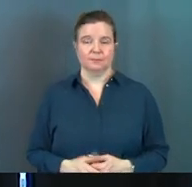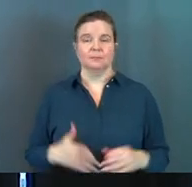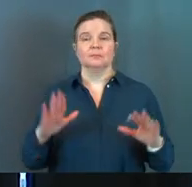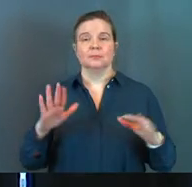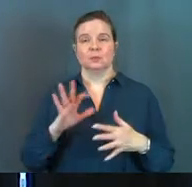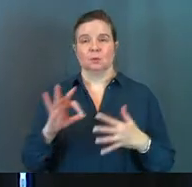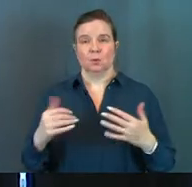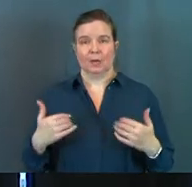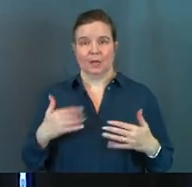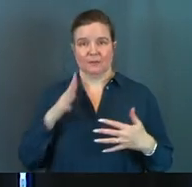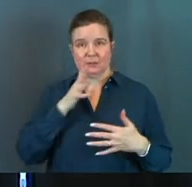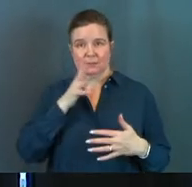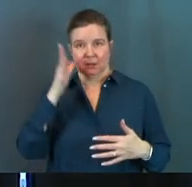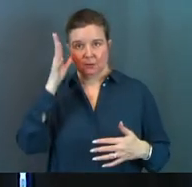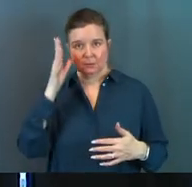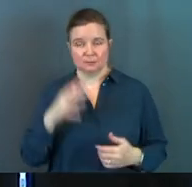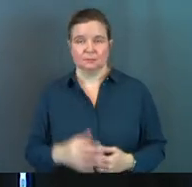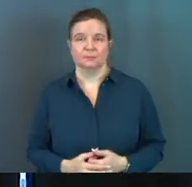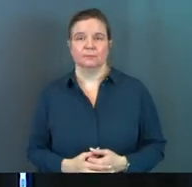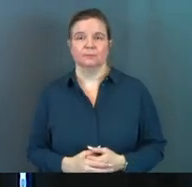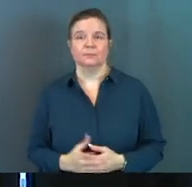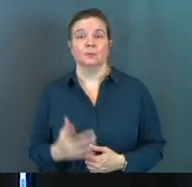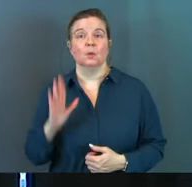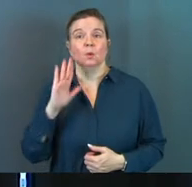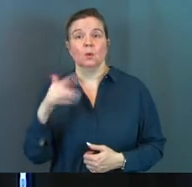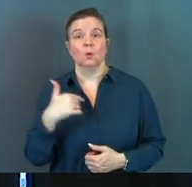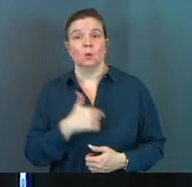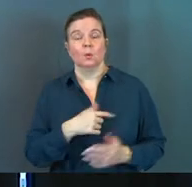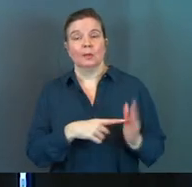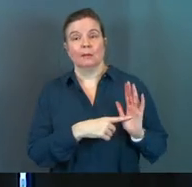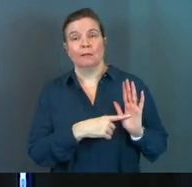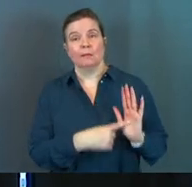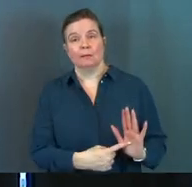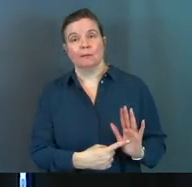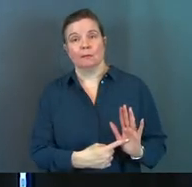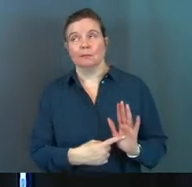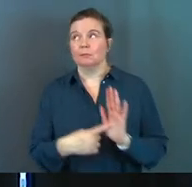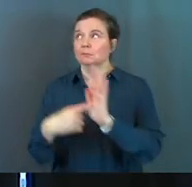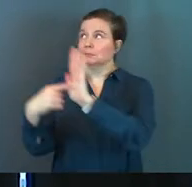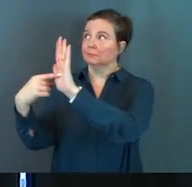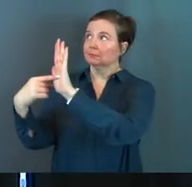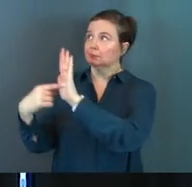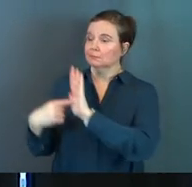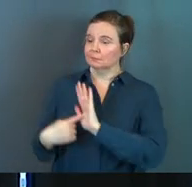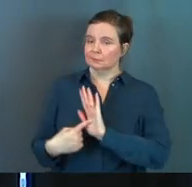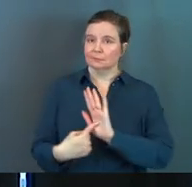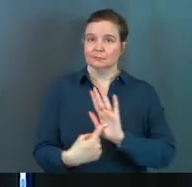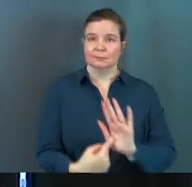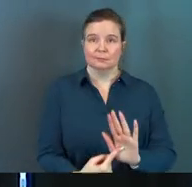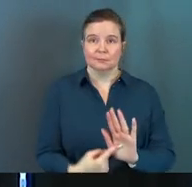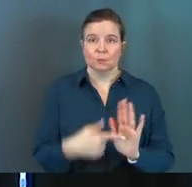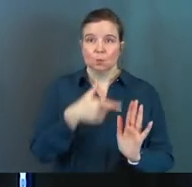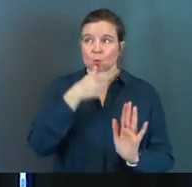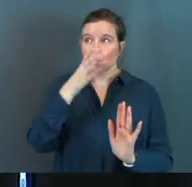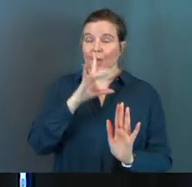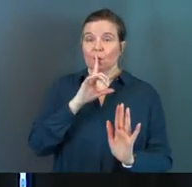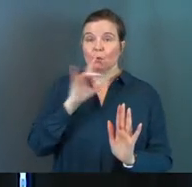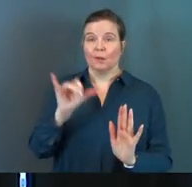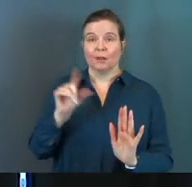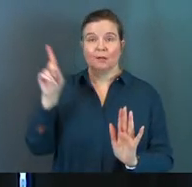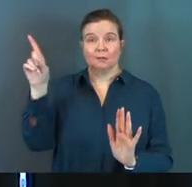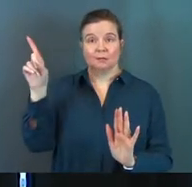Here's the choice we have as parents. Will we emulate who God the Father really is to them?